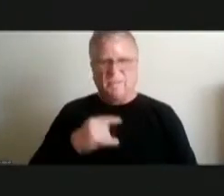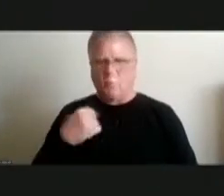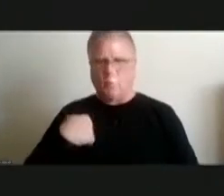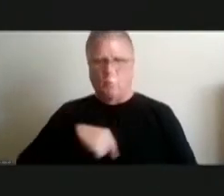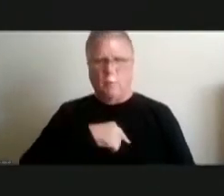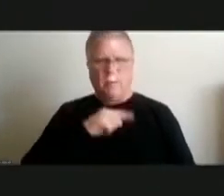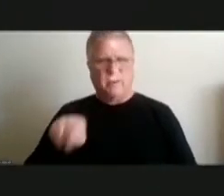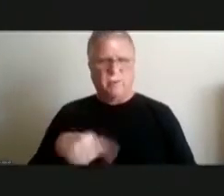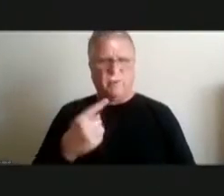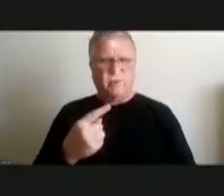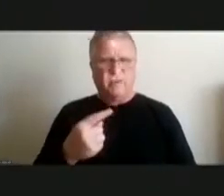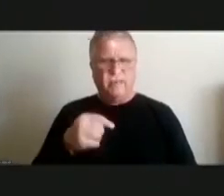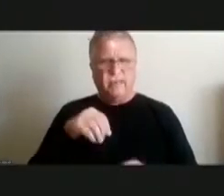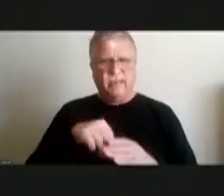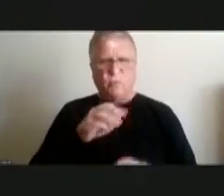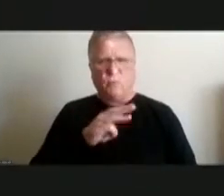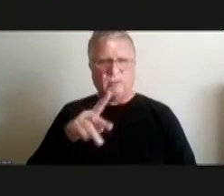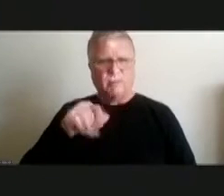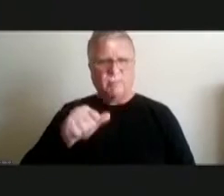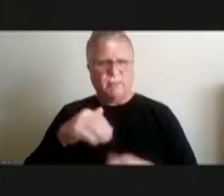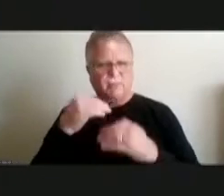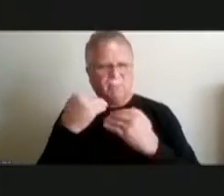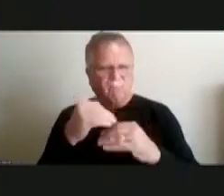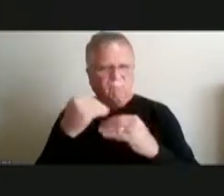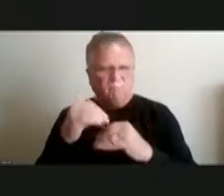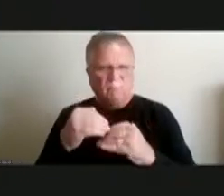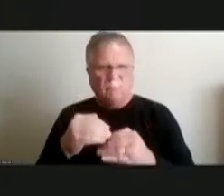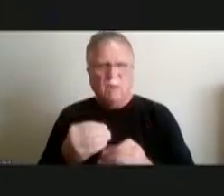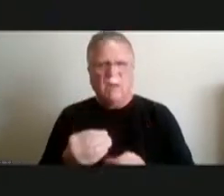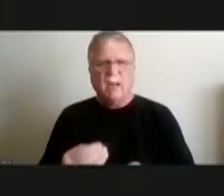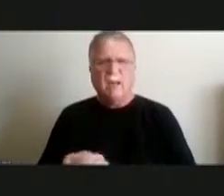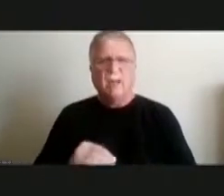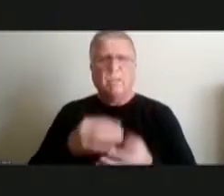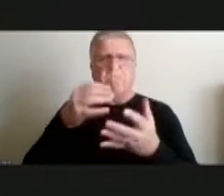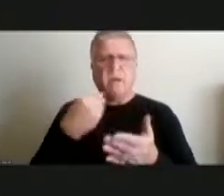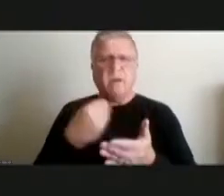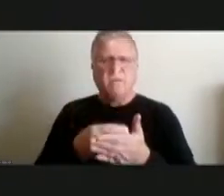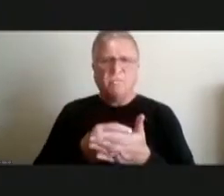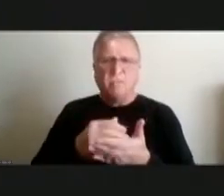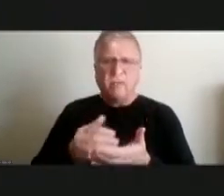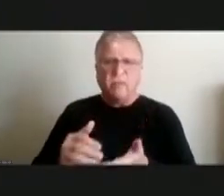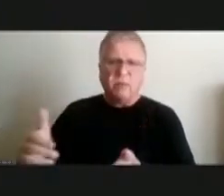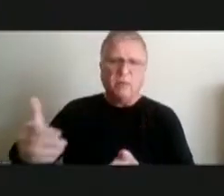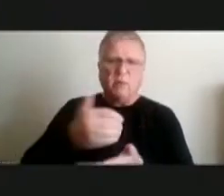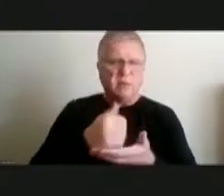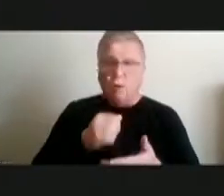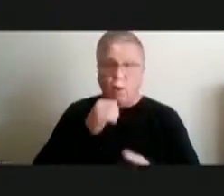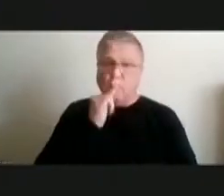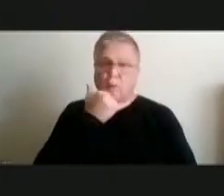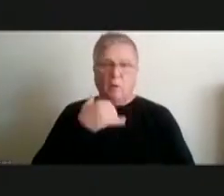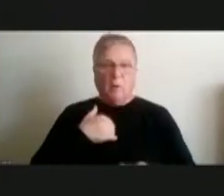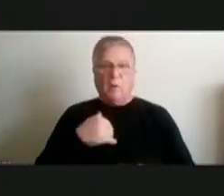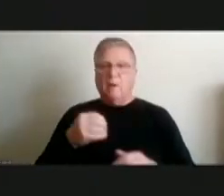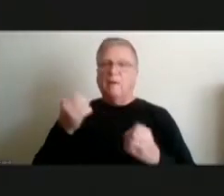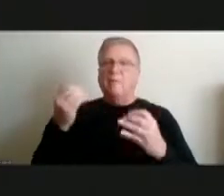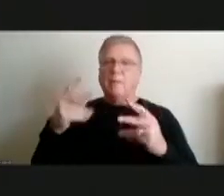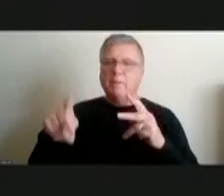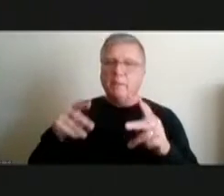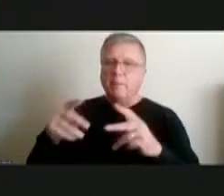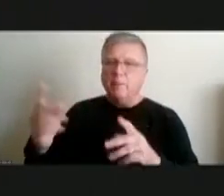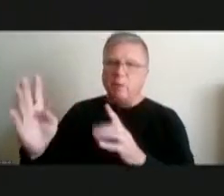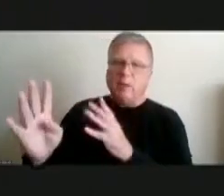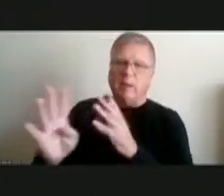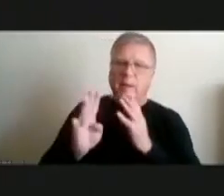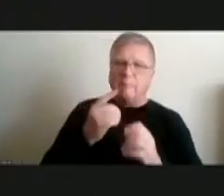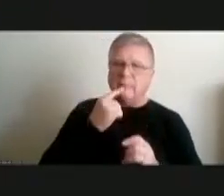pennsylvania restricted by the amount we can raise and don't get me wrong i don't have hordes of people saying anthony i want to give you more money but not